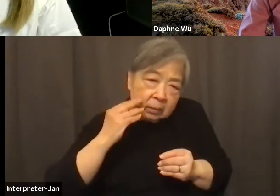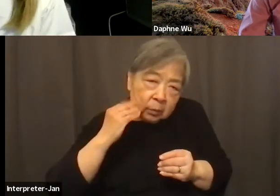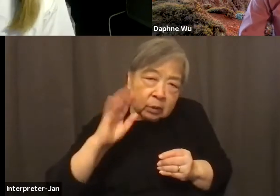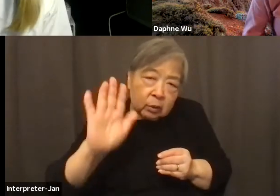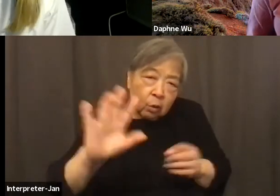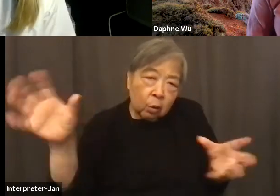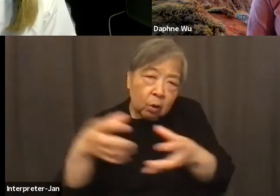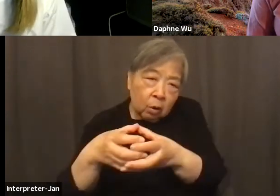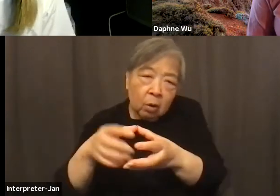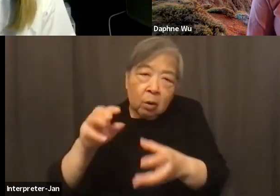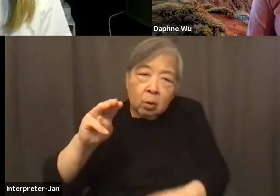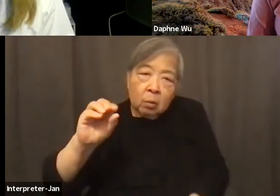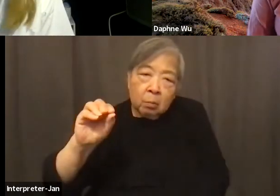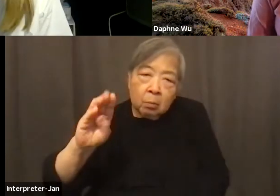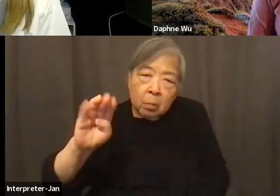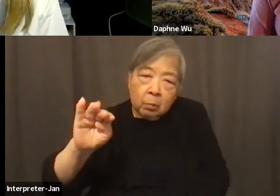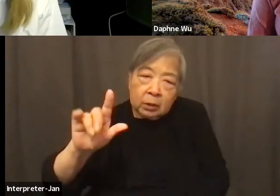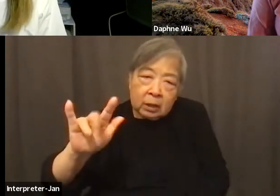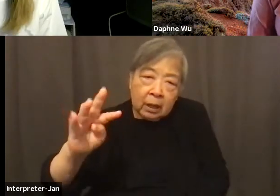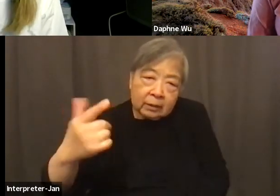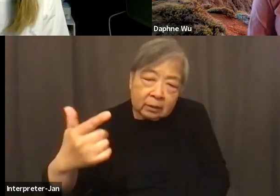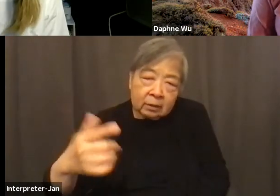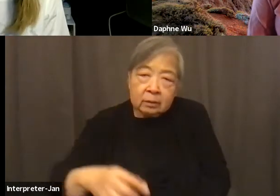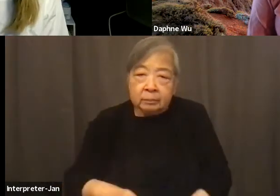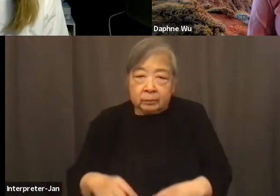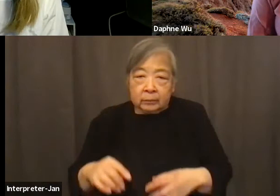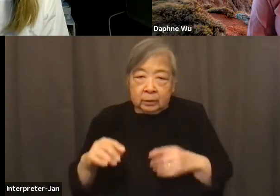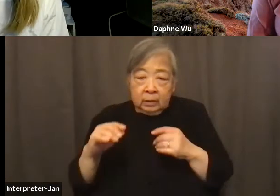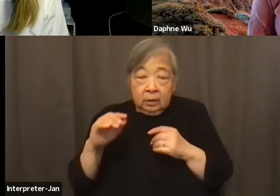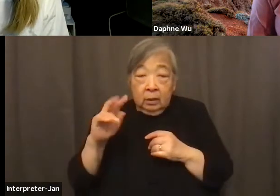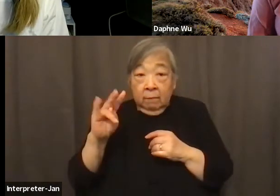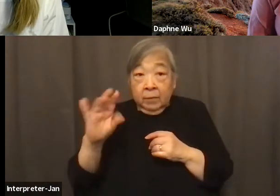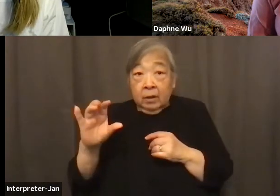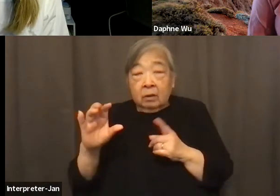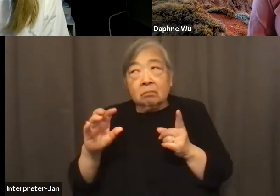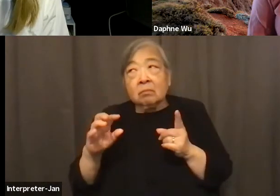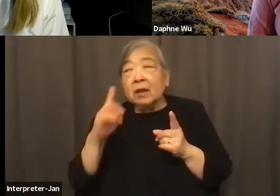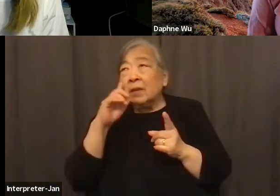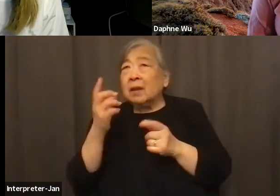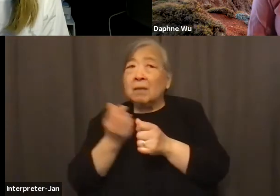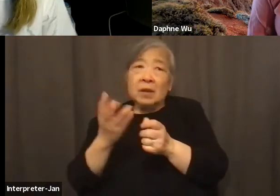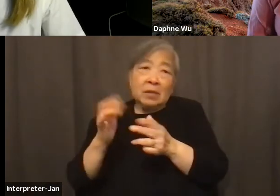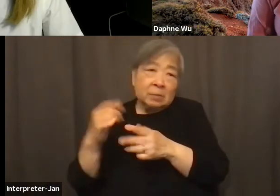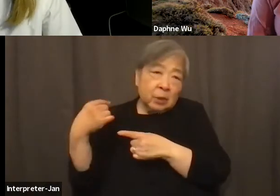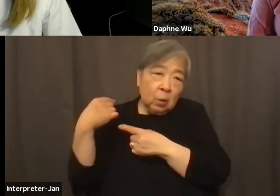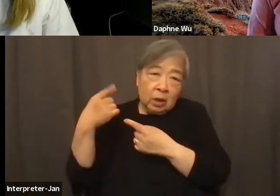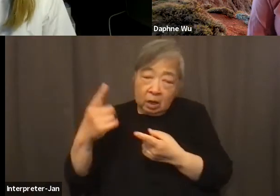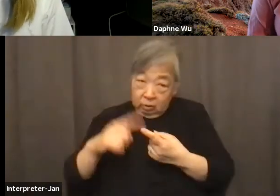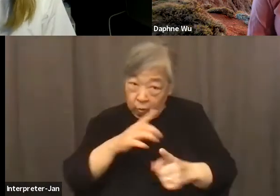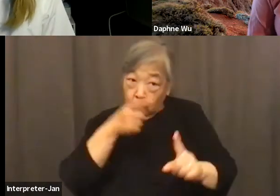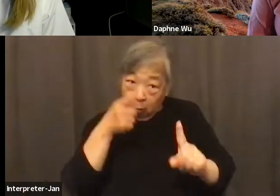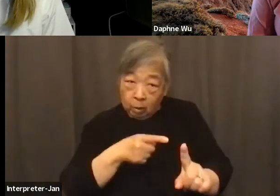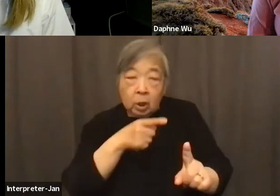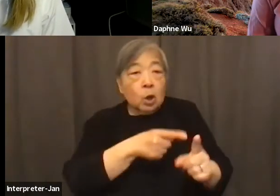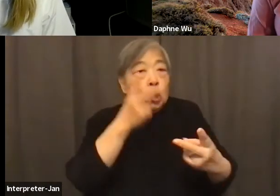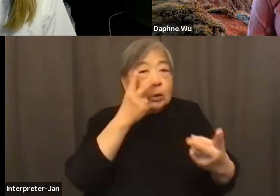Thanks for that. Yeah, I think the silver lining of everything that's been going on is to your point that you're seeing